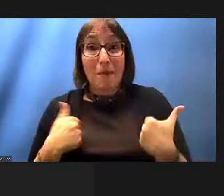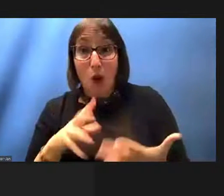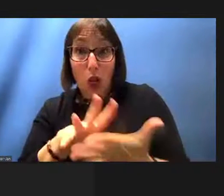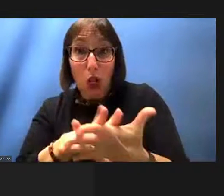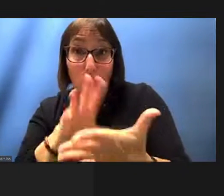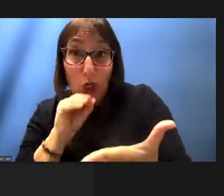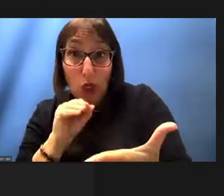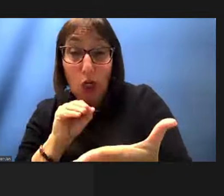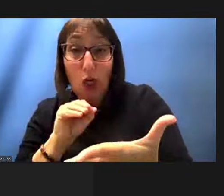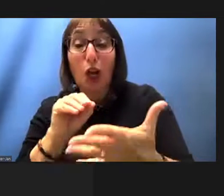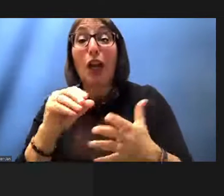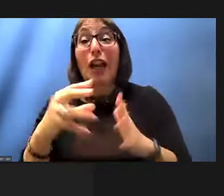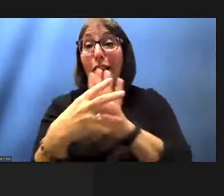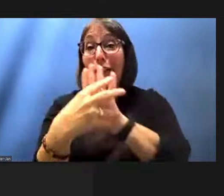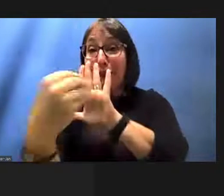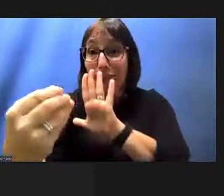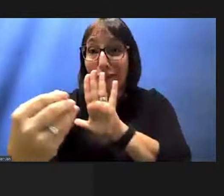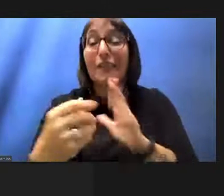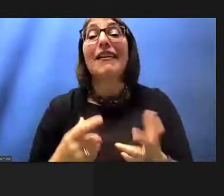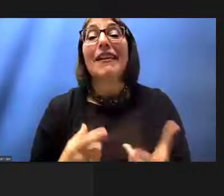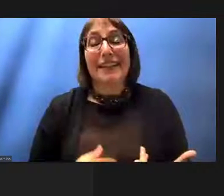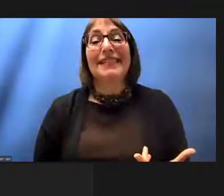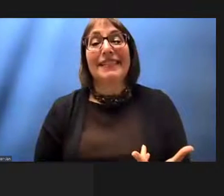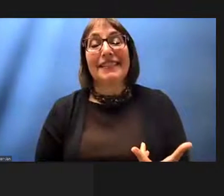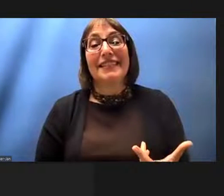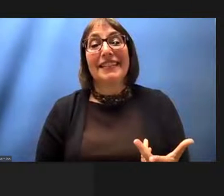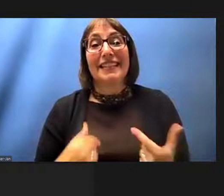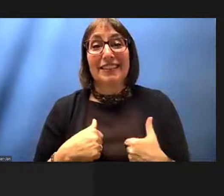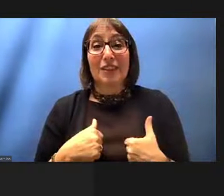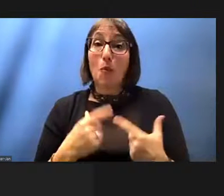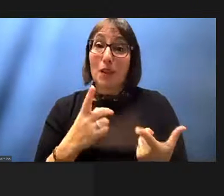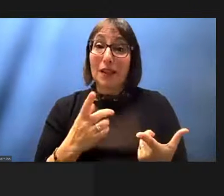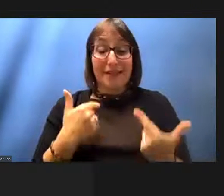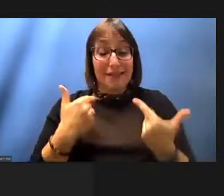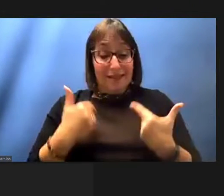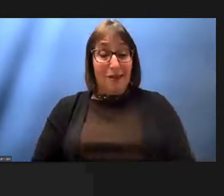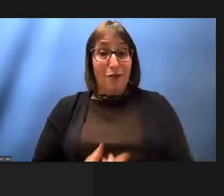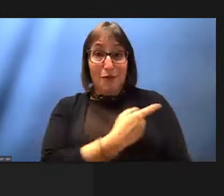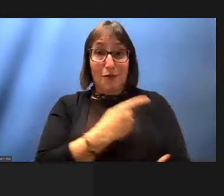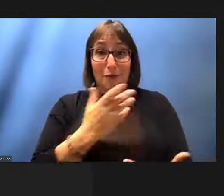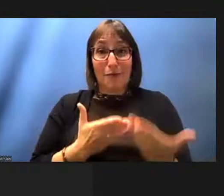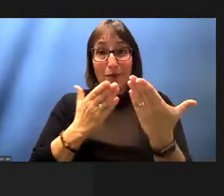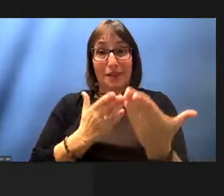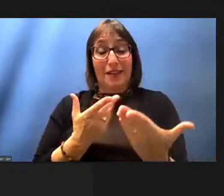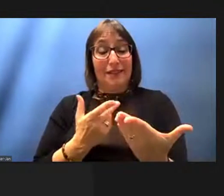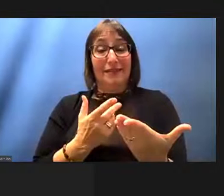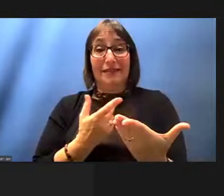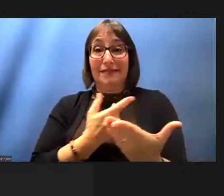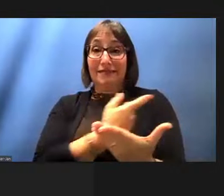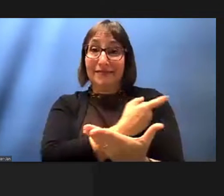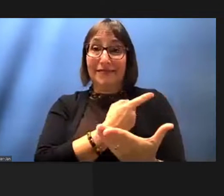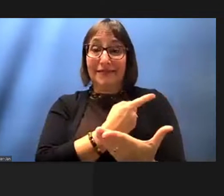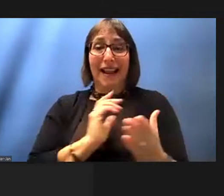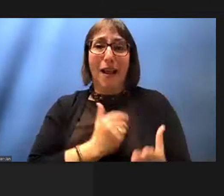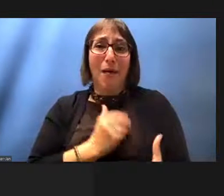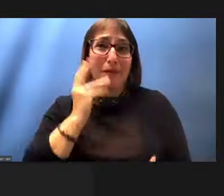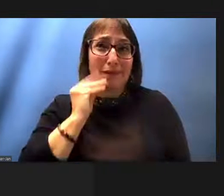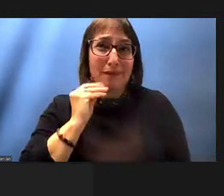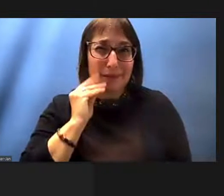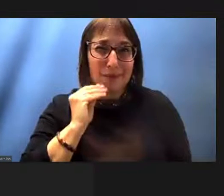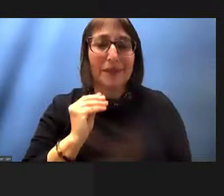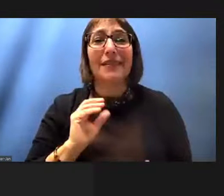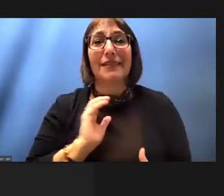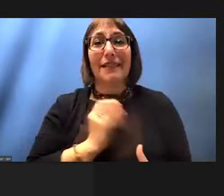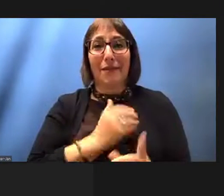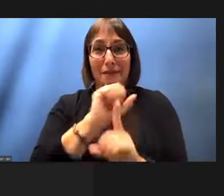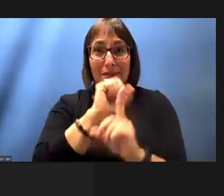so we can only speak from our situation here in hawaii and uh hopefully through your questions